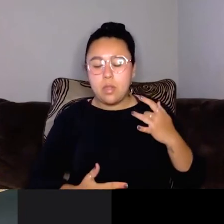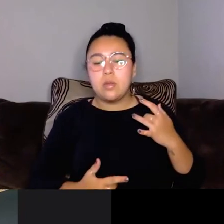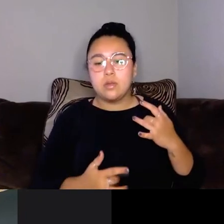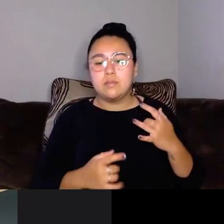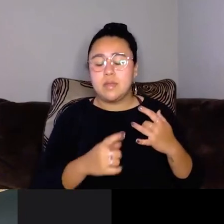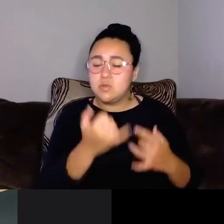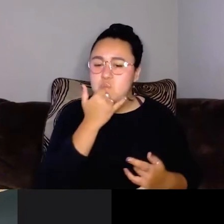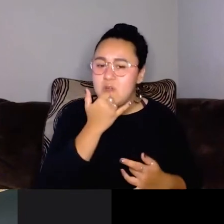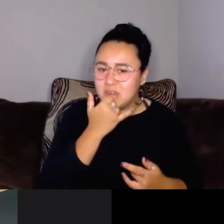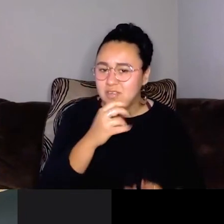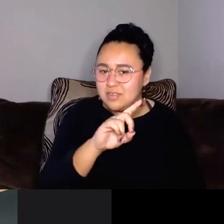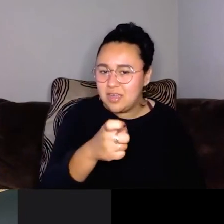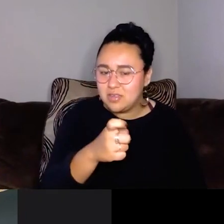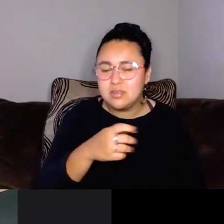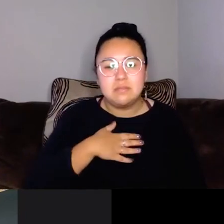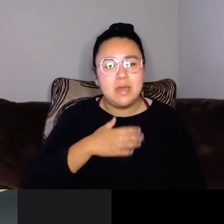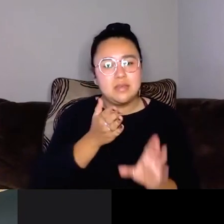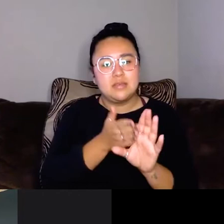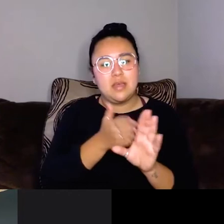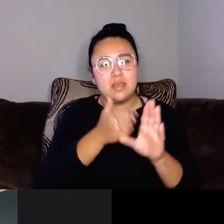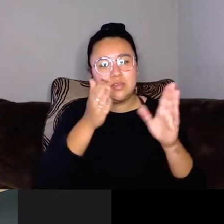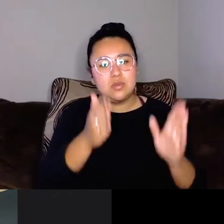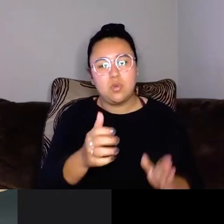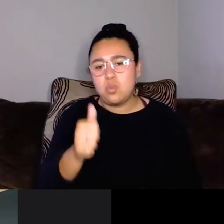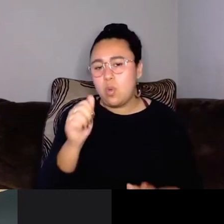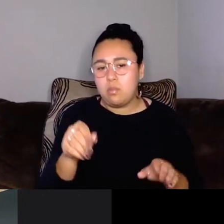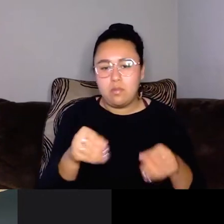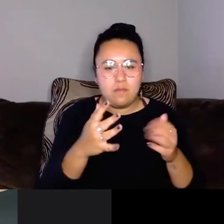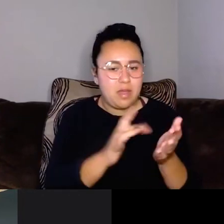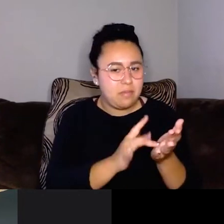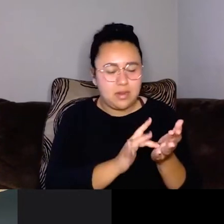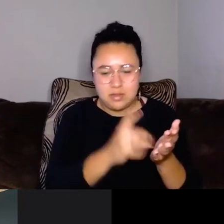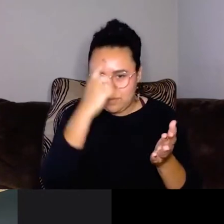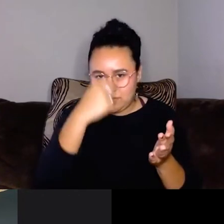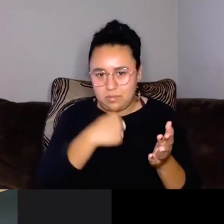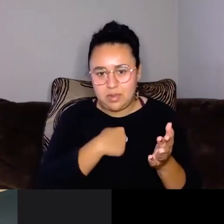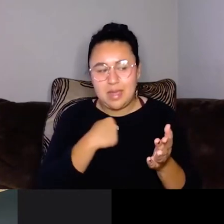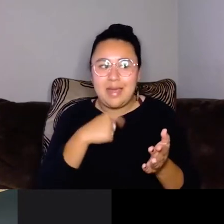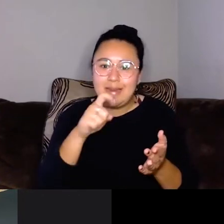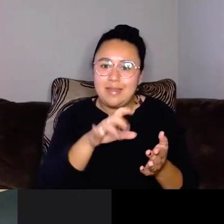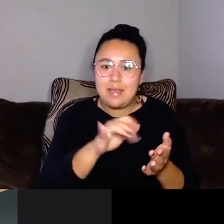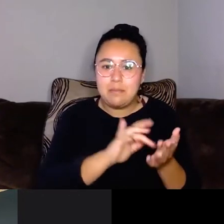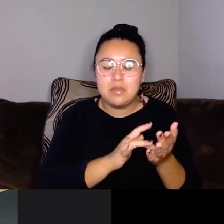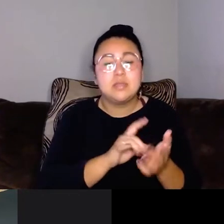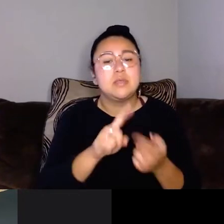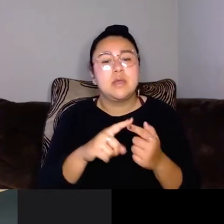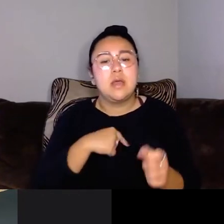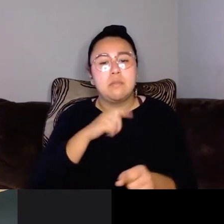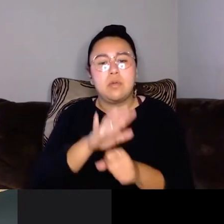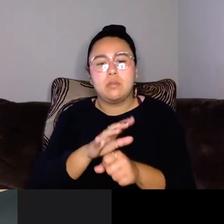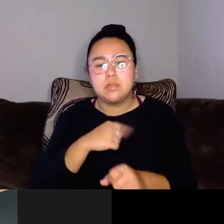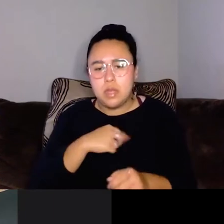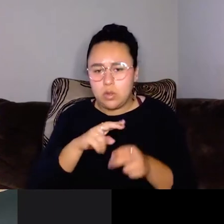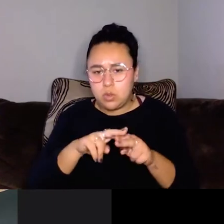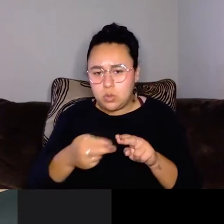misdiagnosis, but, uh, my psychiatrist refused to give me medicine that I needed unless I promised him I would lose weight.